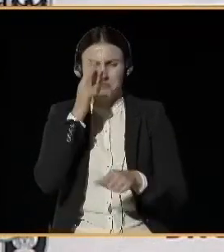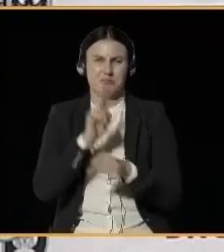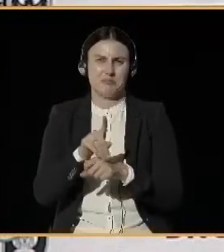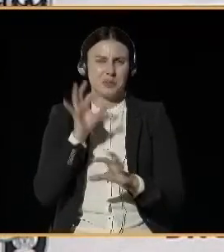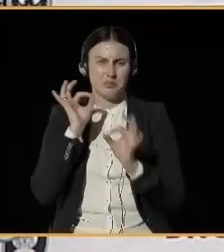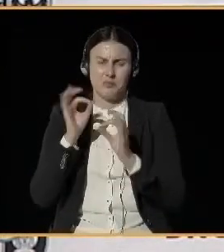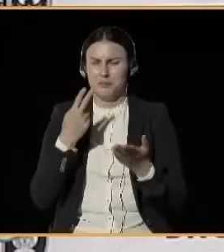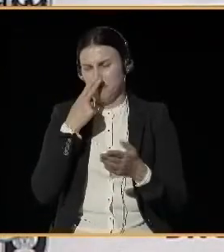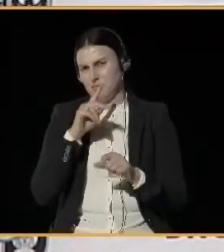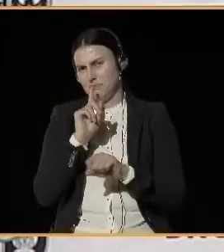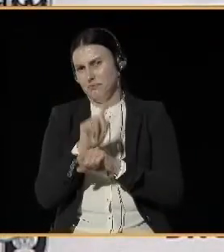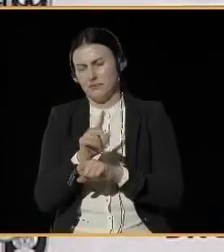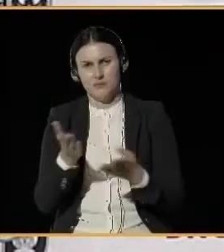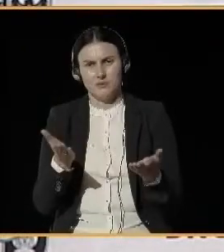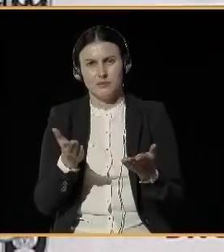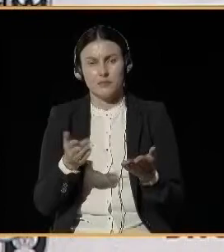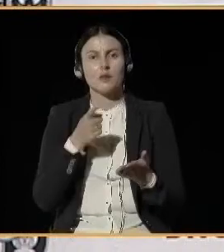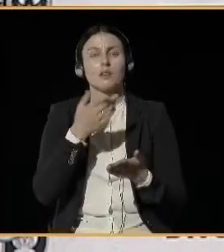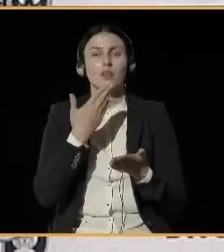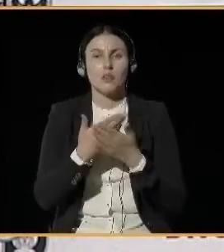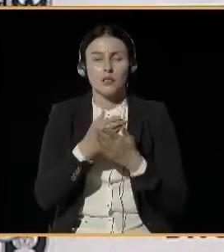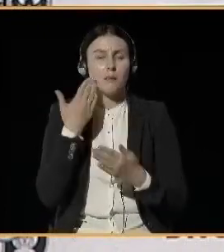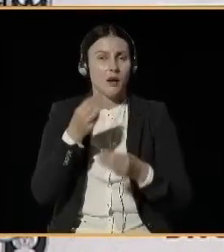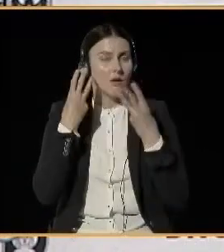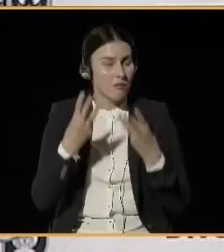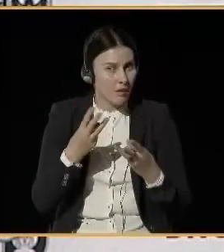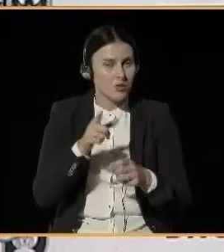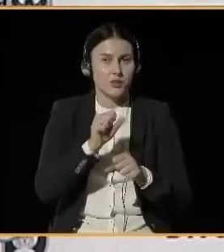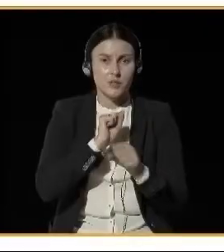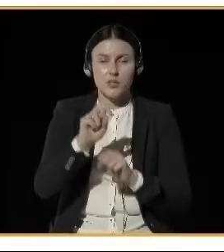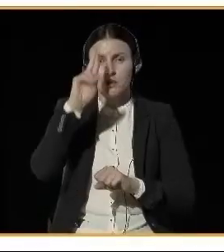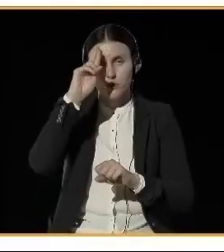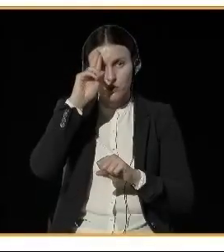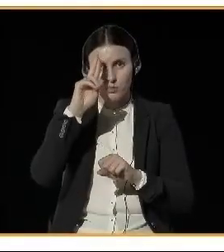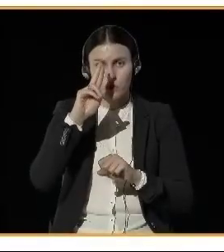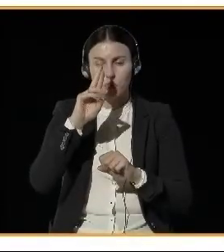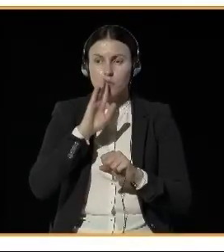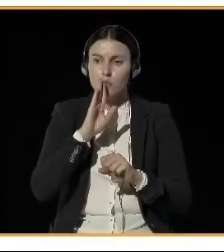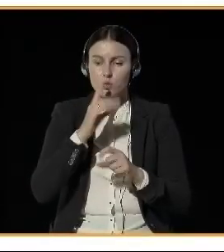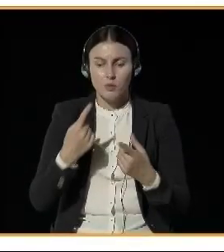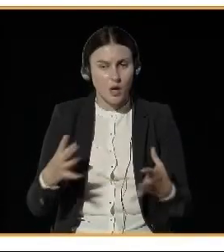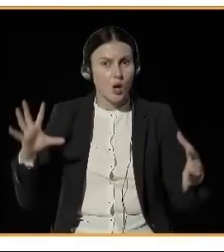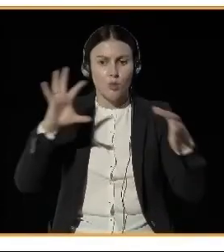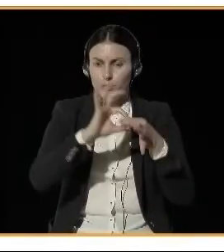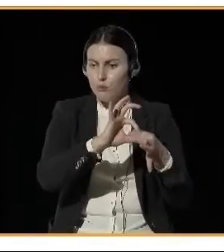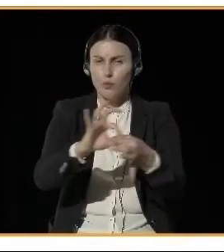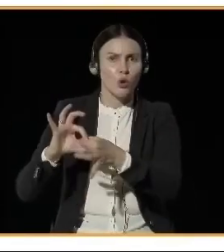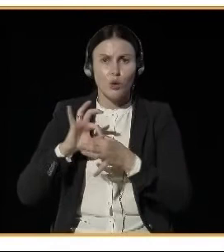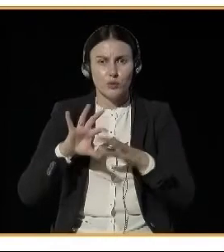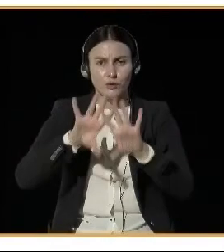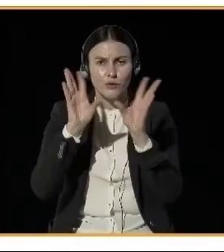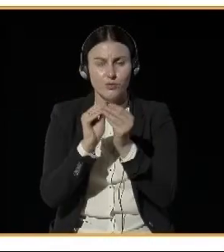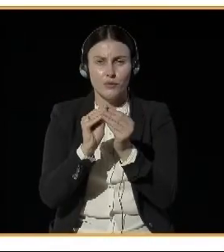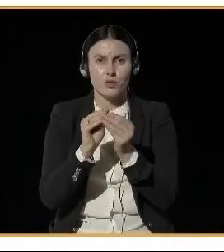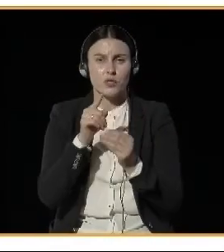important to really understand the context of local problem. And then,